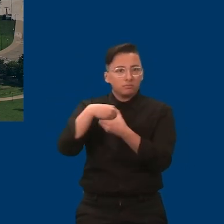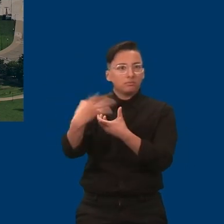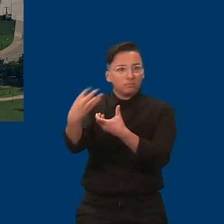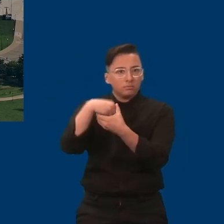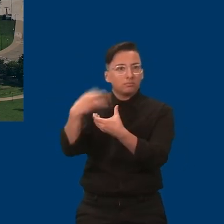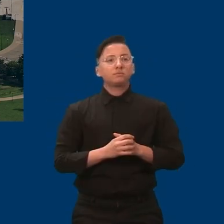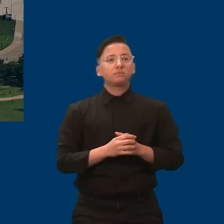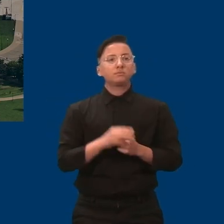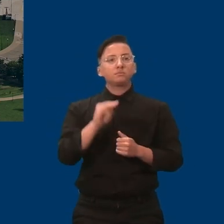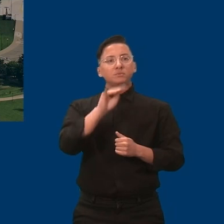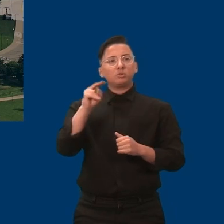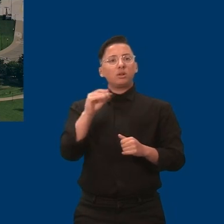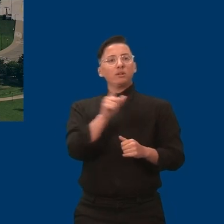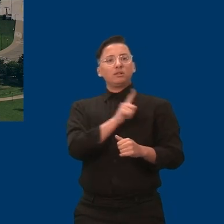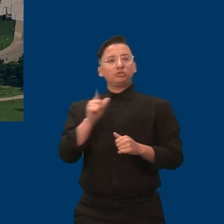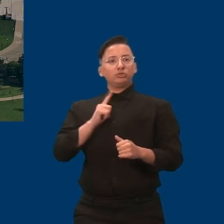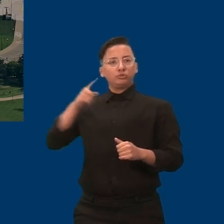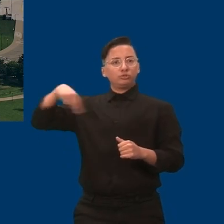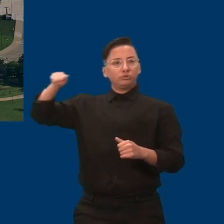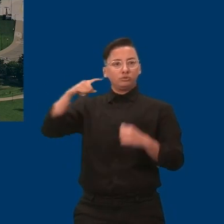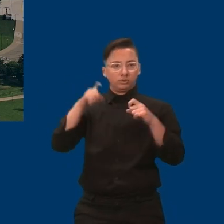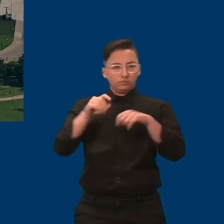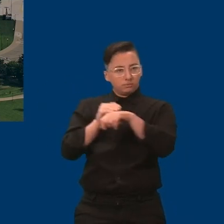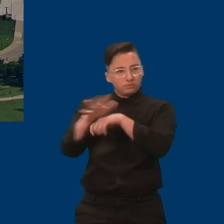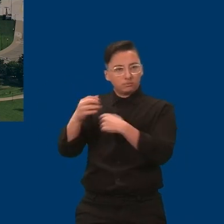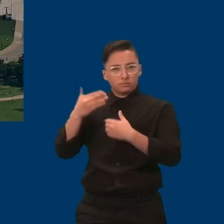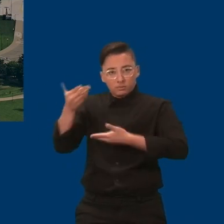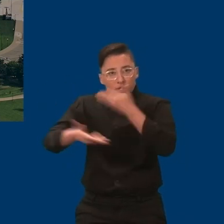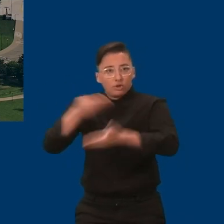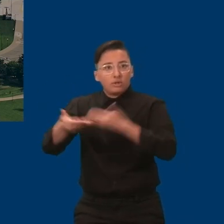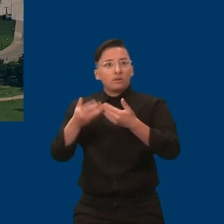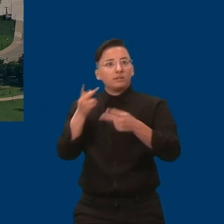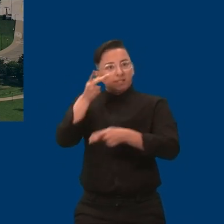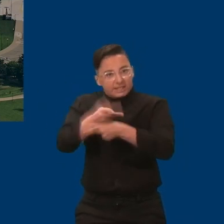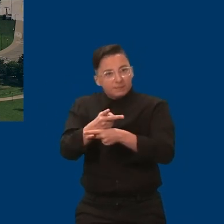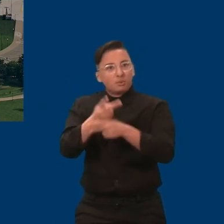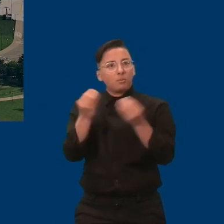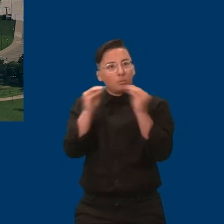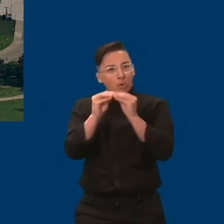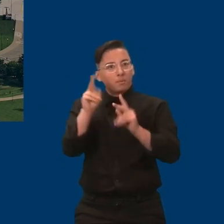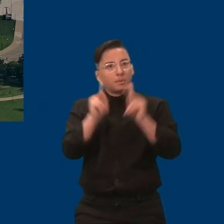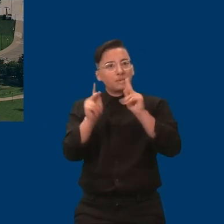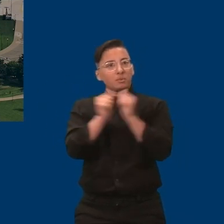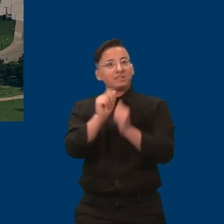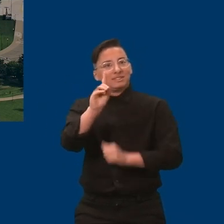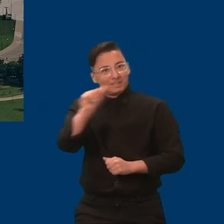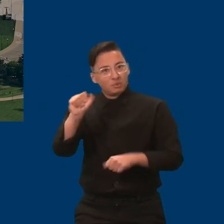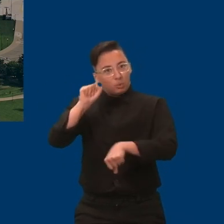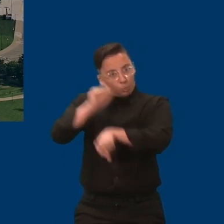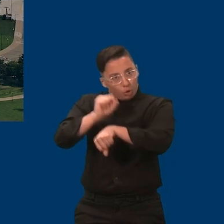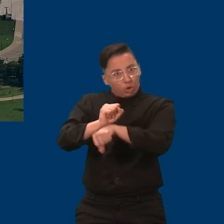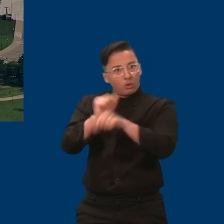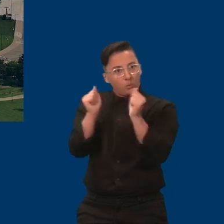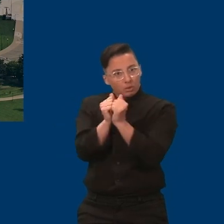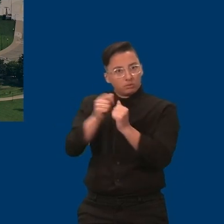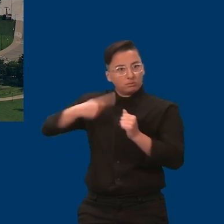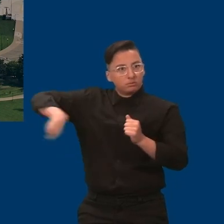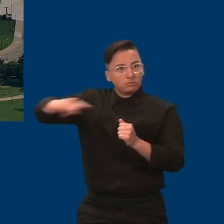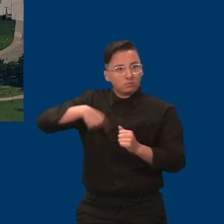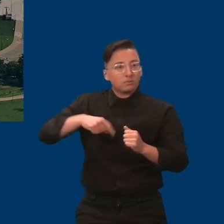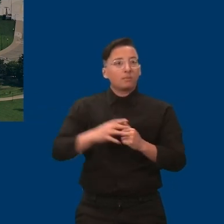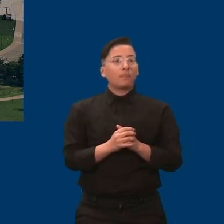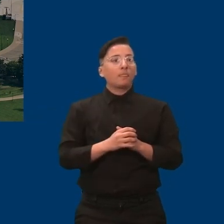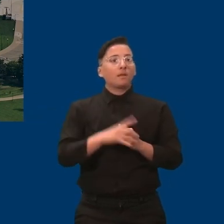expedient. It includes hiring and retaining more employees with disabilities so that we create a pipeline of new leaders with